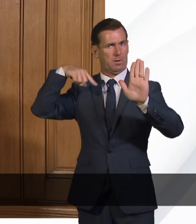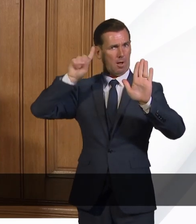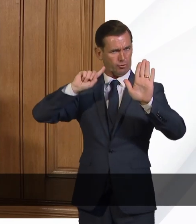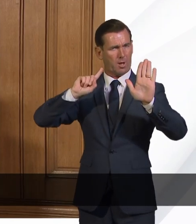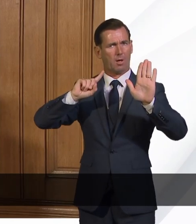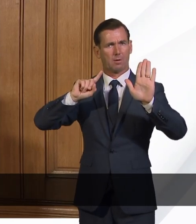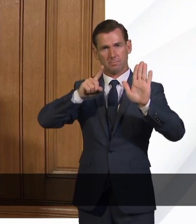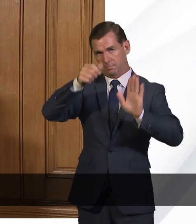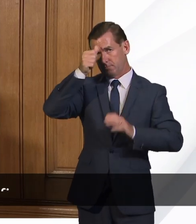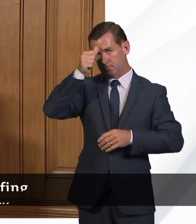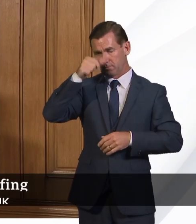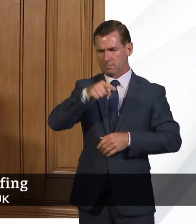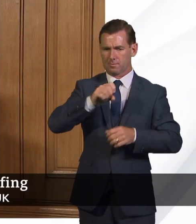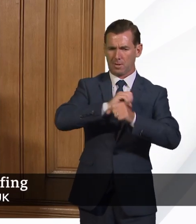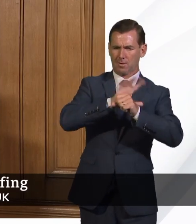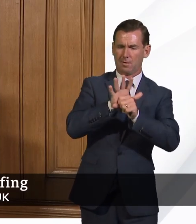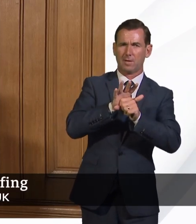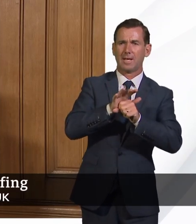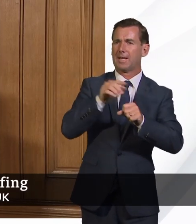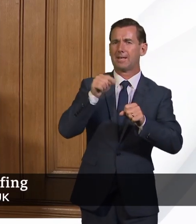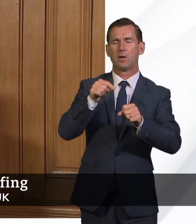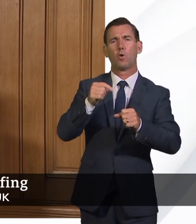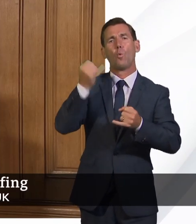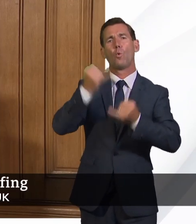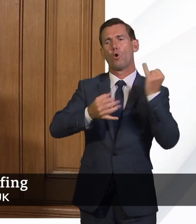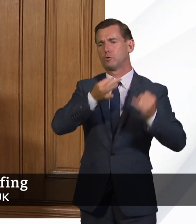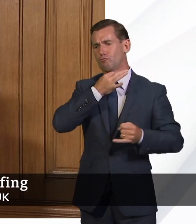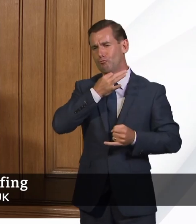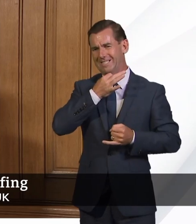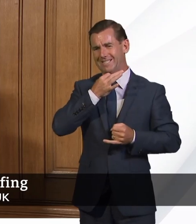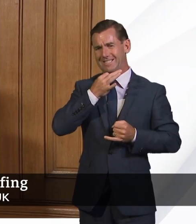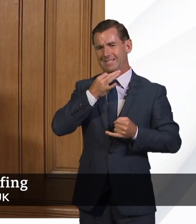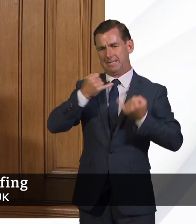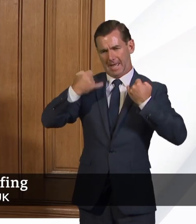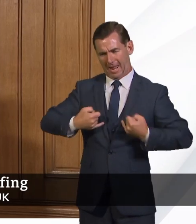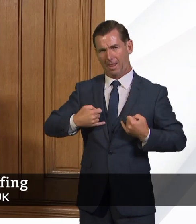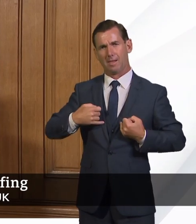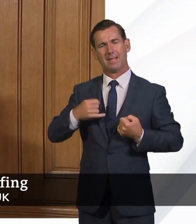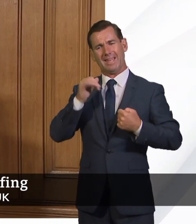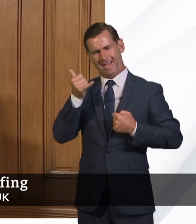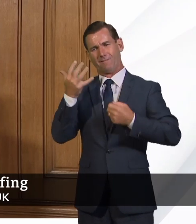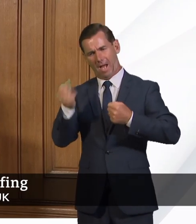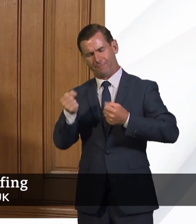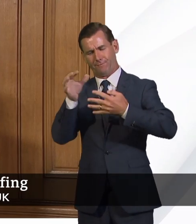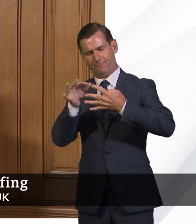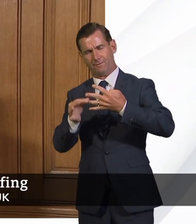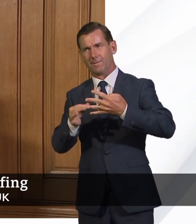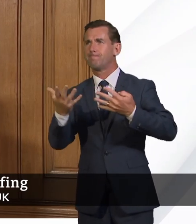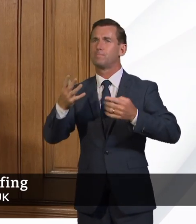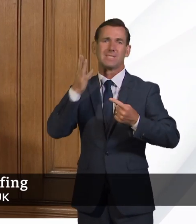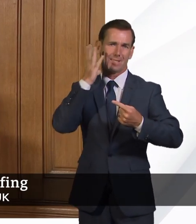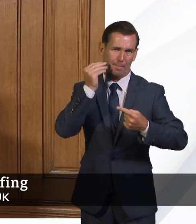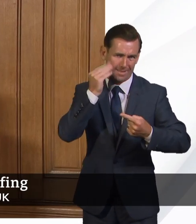underlie COVID-19. So those things that mean you are more likely to do badly when you get the infection, like